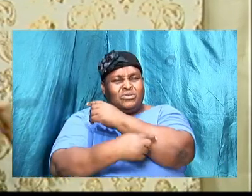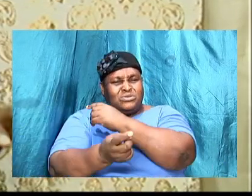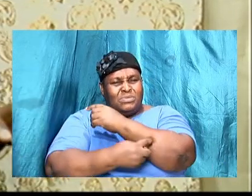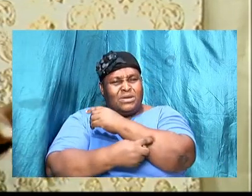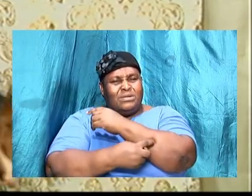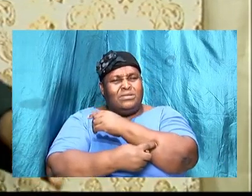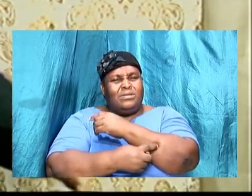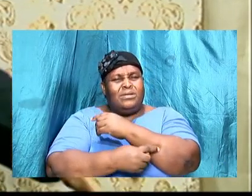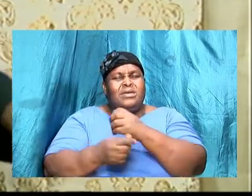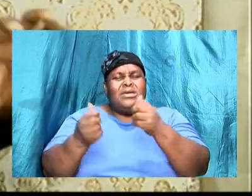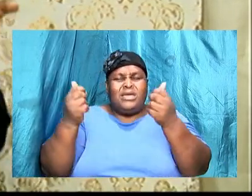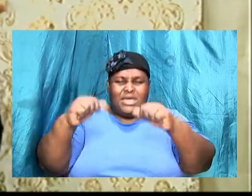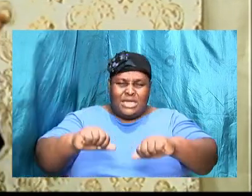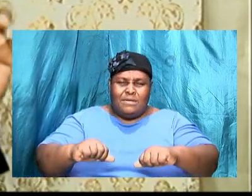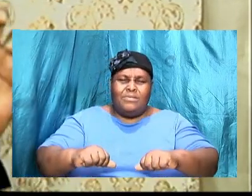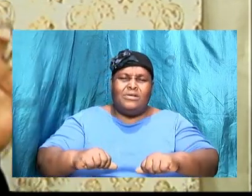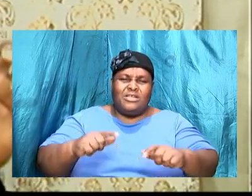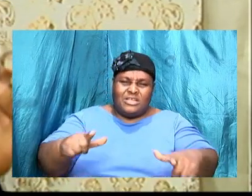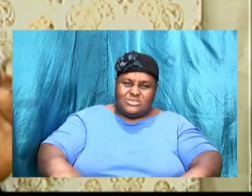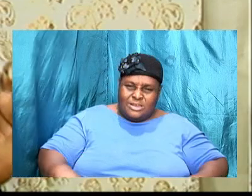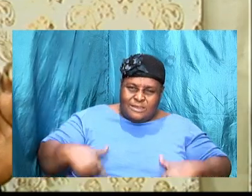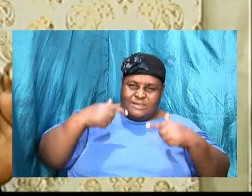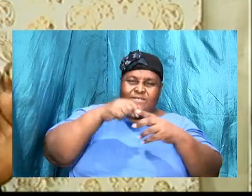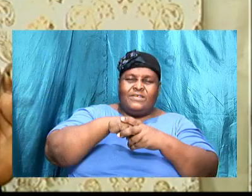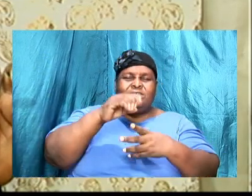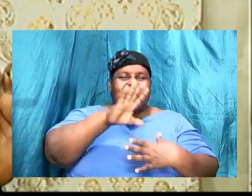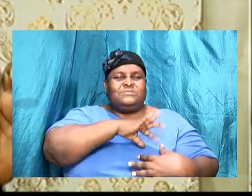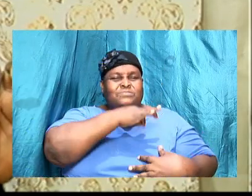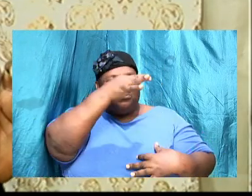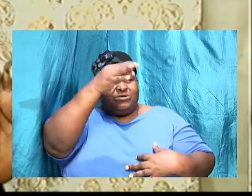Abraham like I said took it upon himself